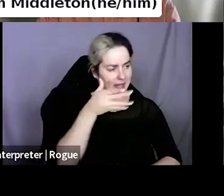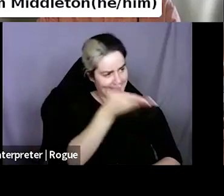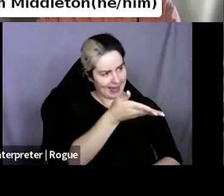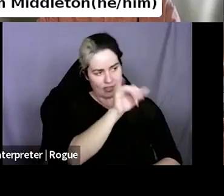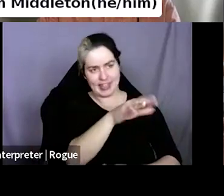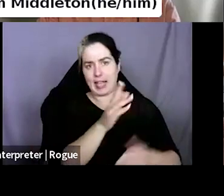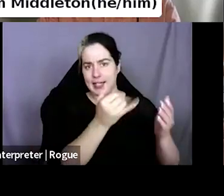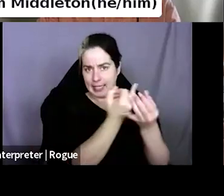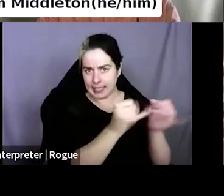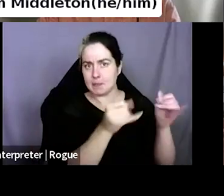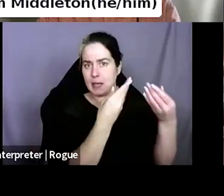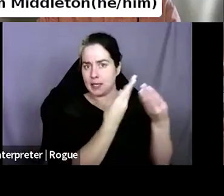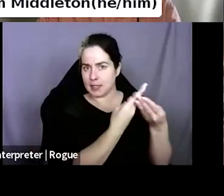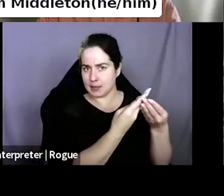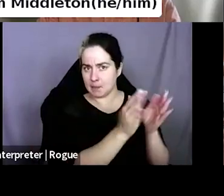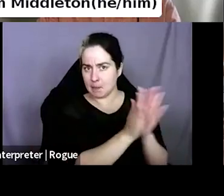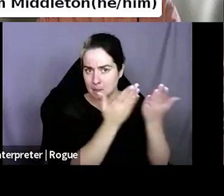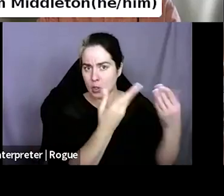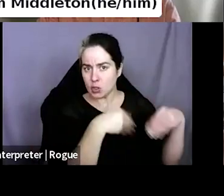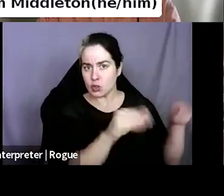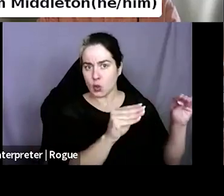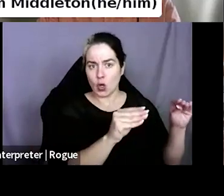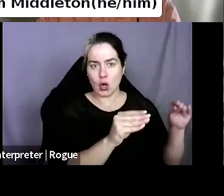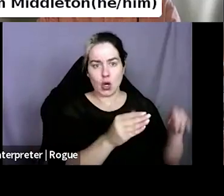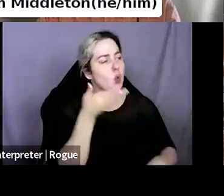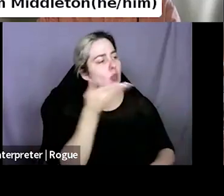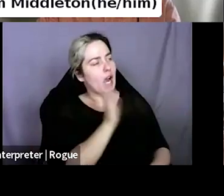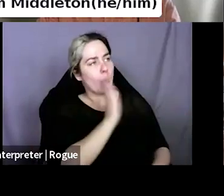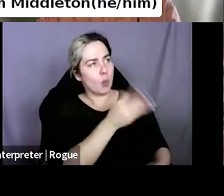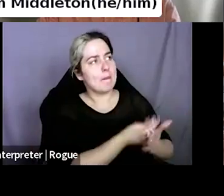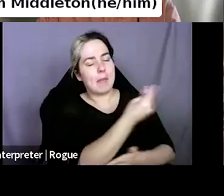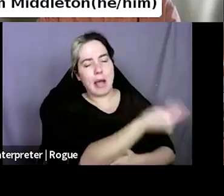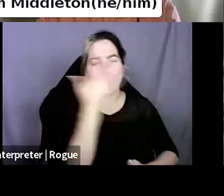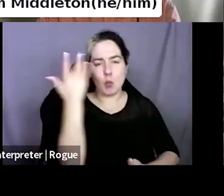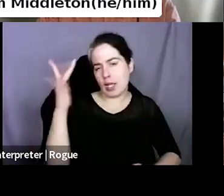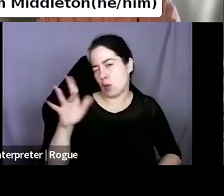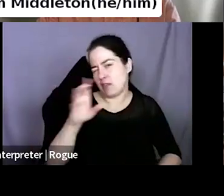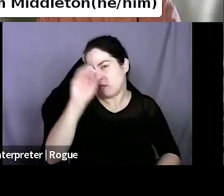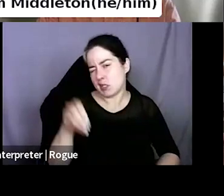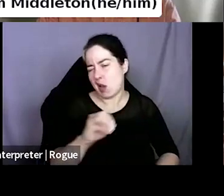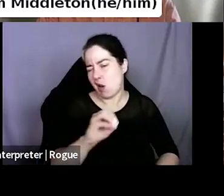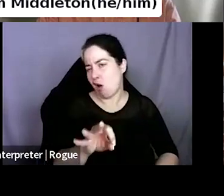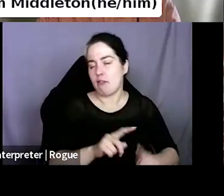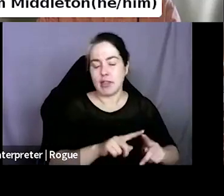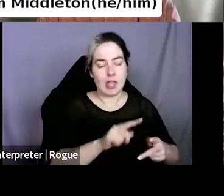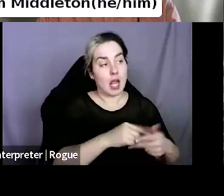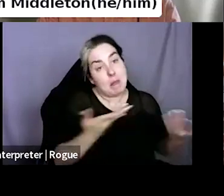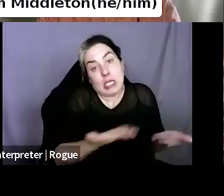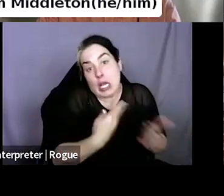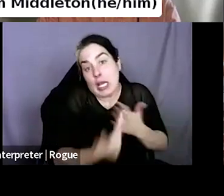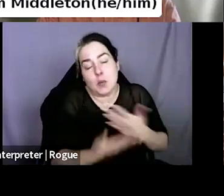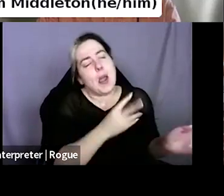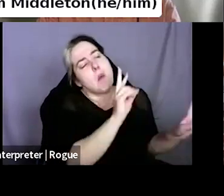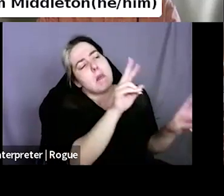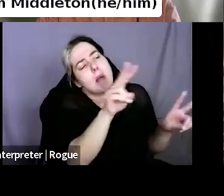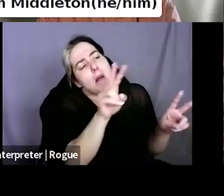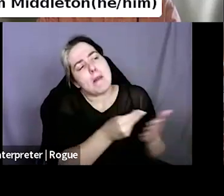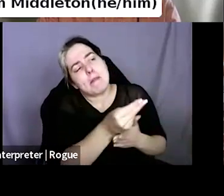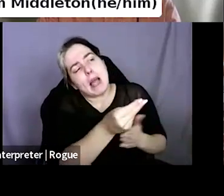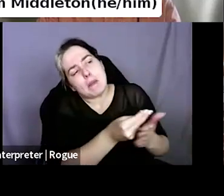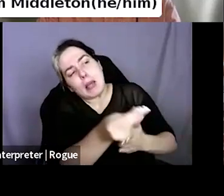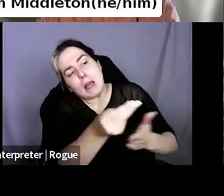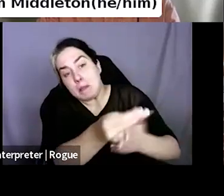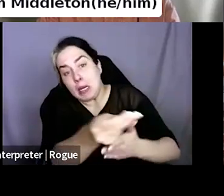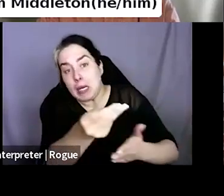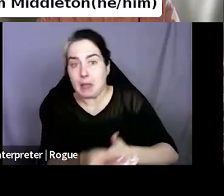% off and they come here and then they buy four other things. Um, but we don't, as I think everyone here knows as an indie, we don't have the margin